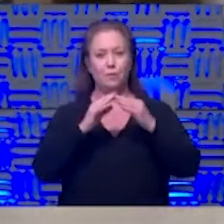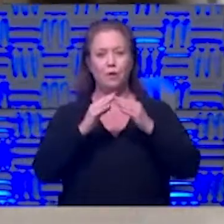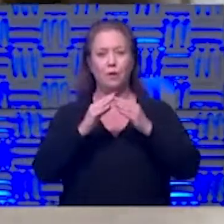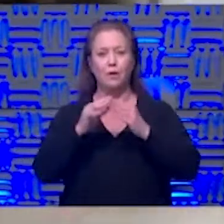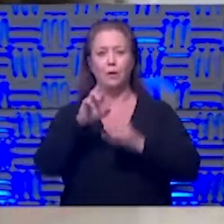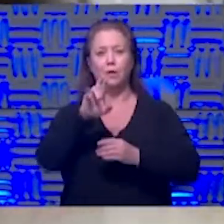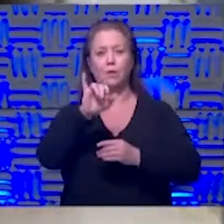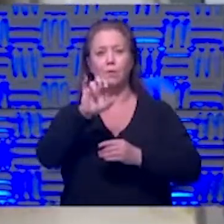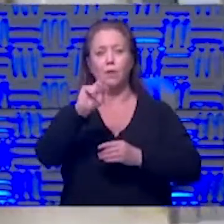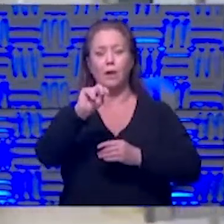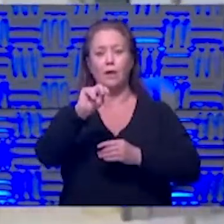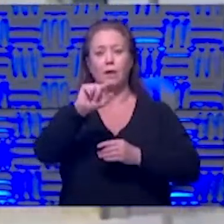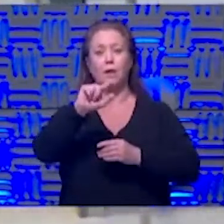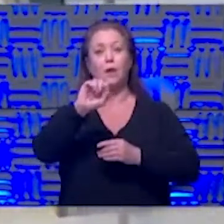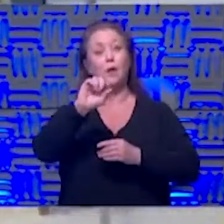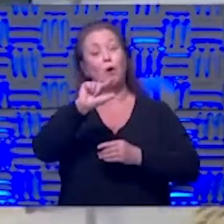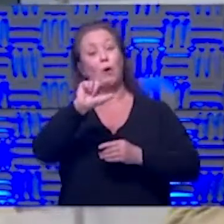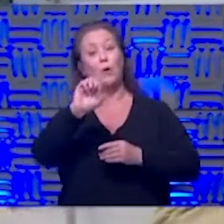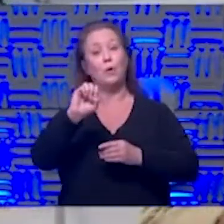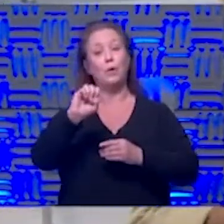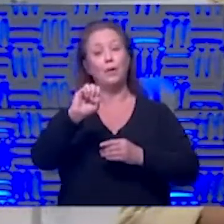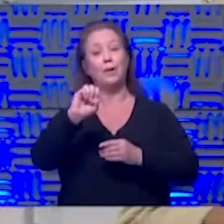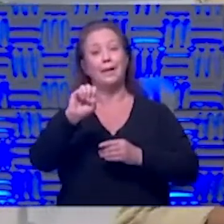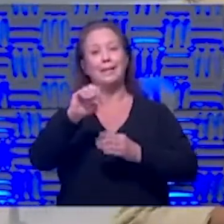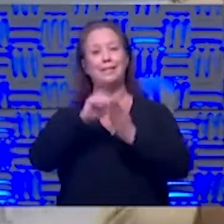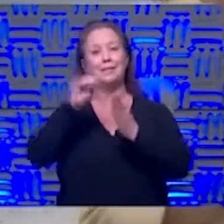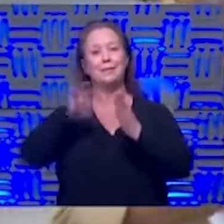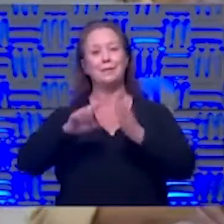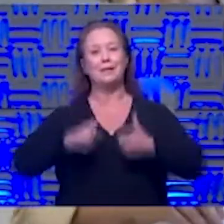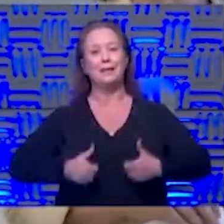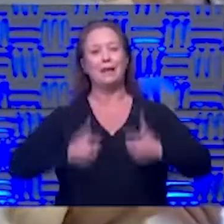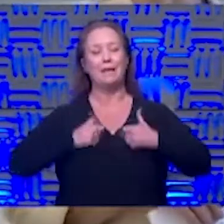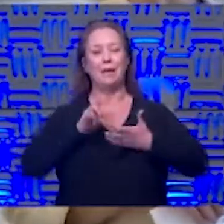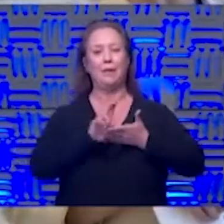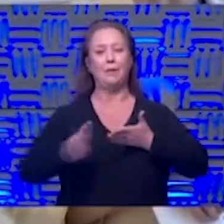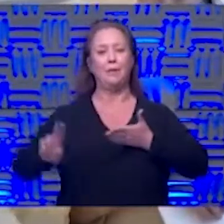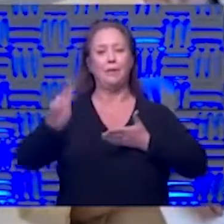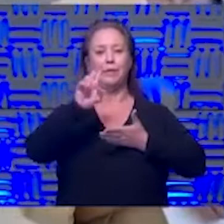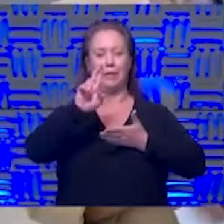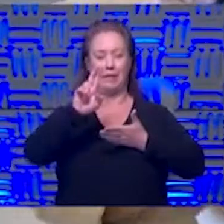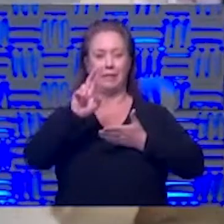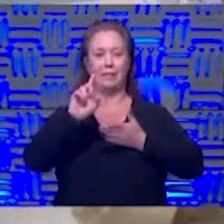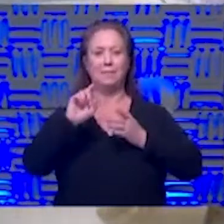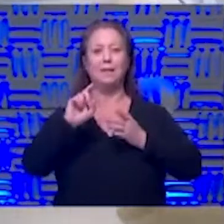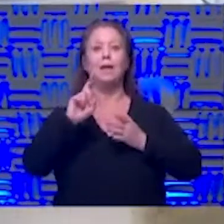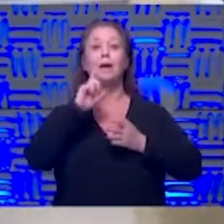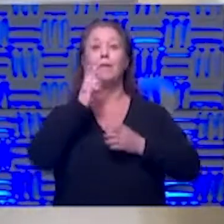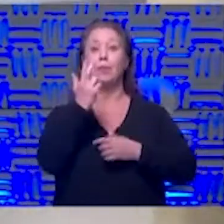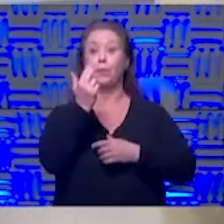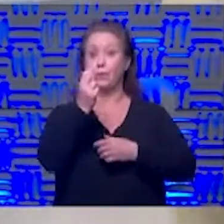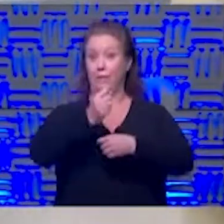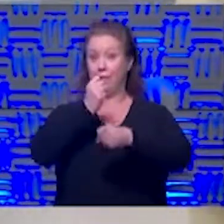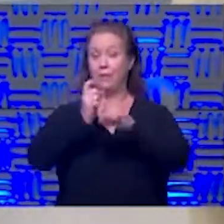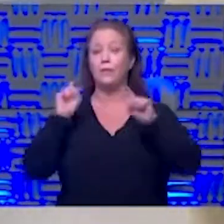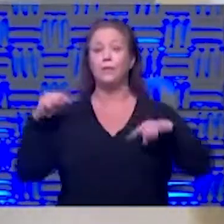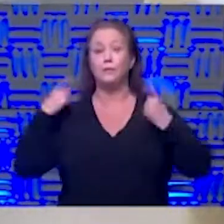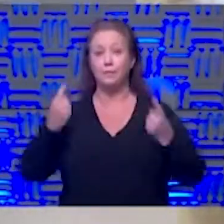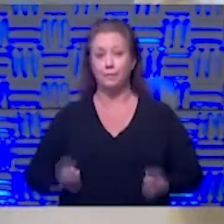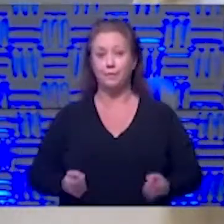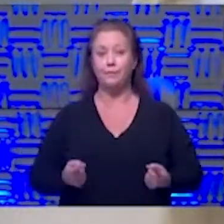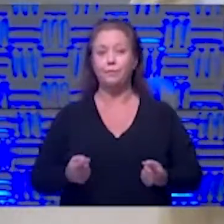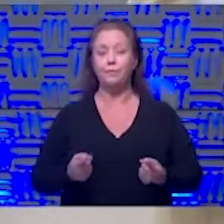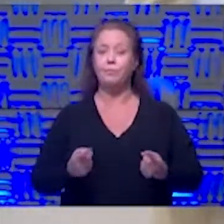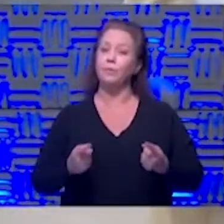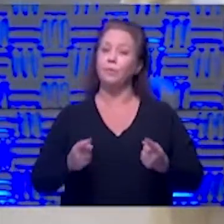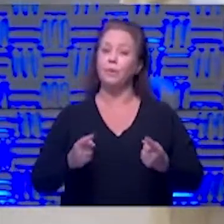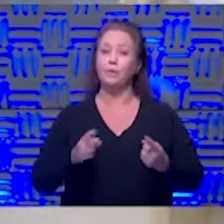ryan go uh gove he is the director of student life here at the university and he's been doing these and putting these on for 13 years right absolutely so i'm gonna